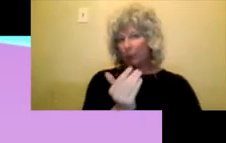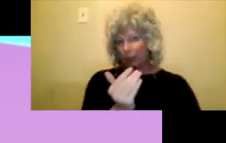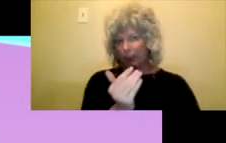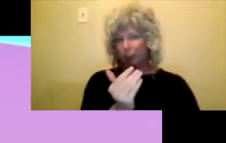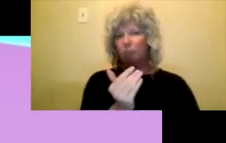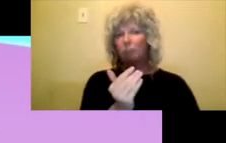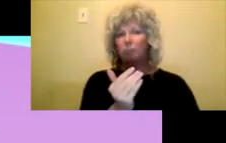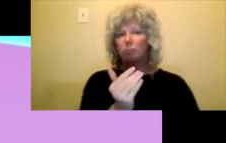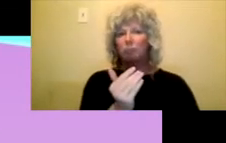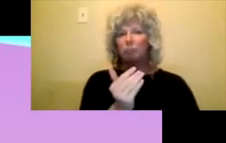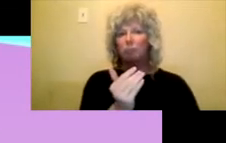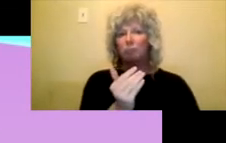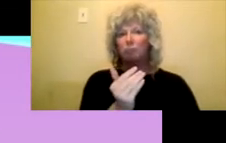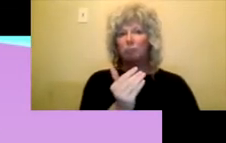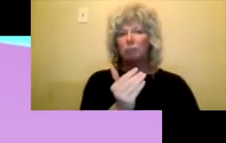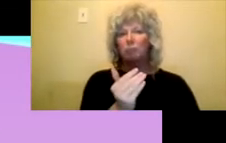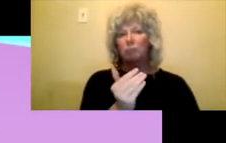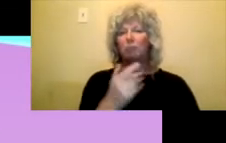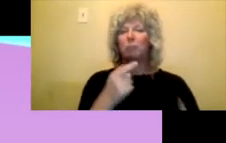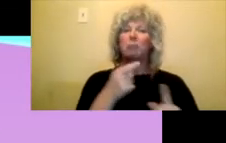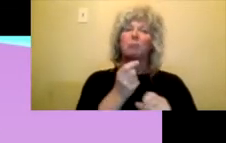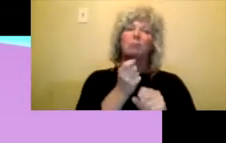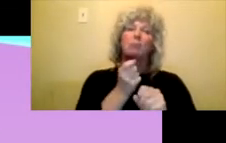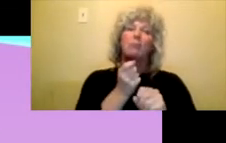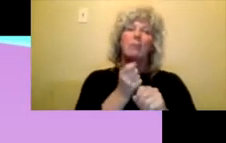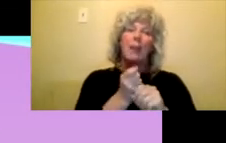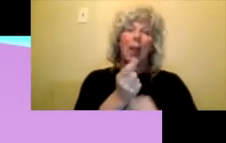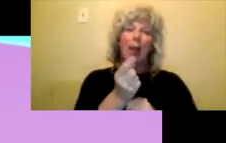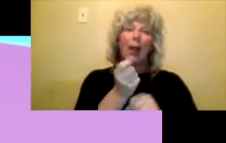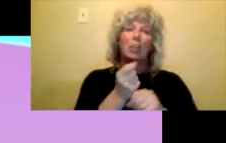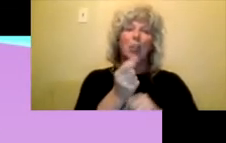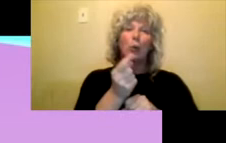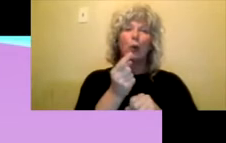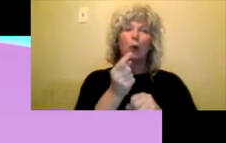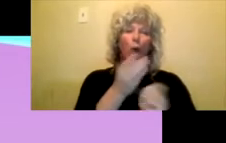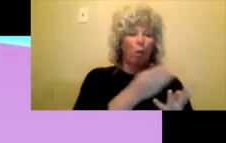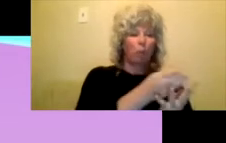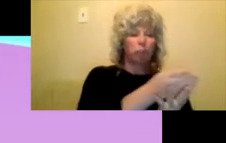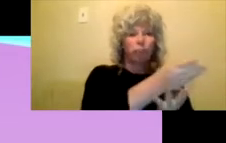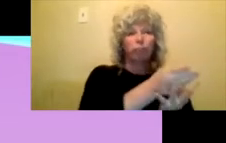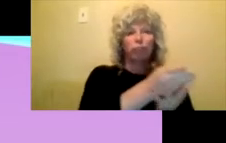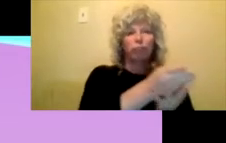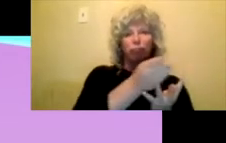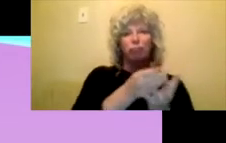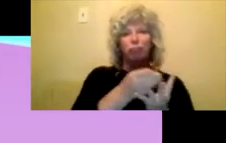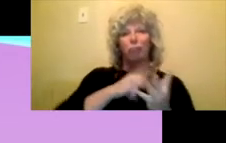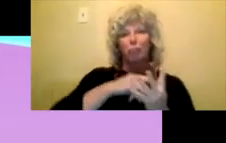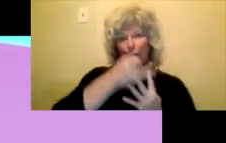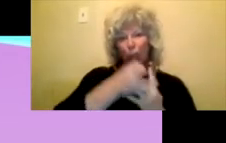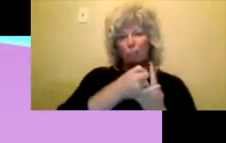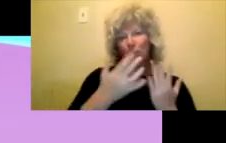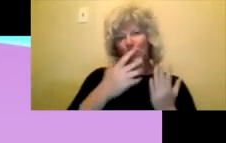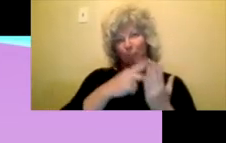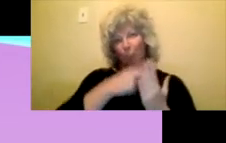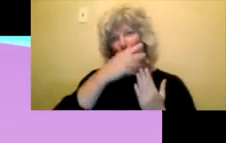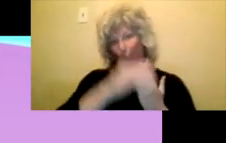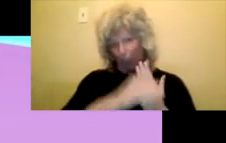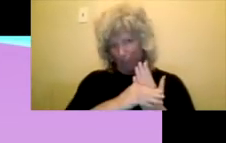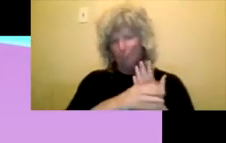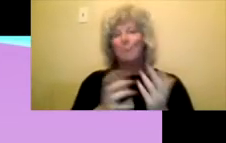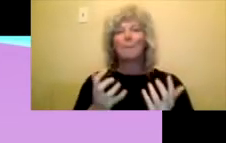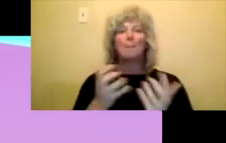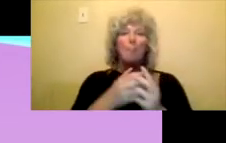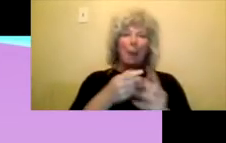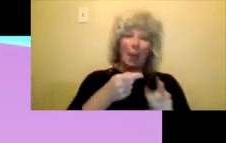it's an annual multi-disciplinary project program specifically for Indigenous